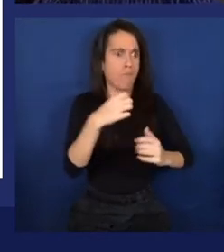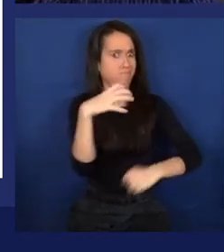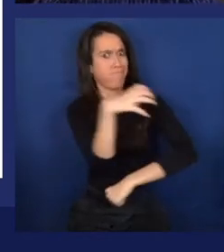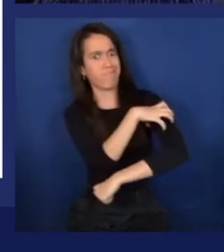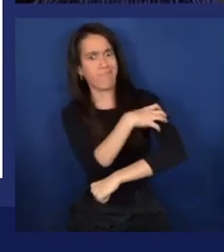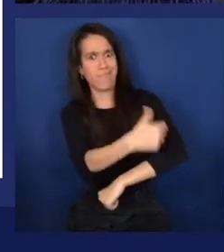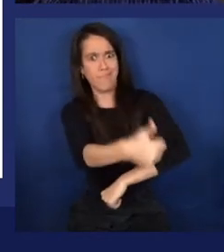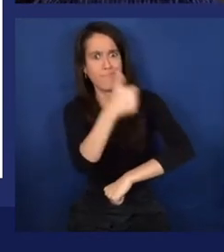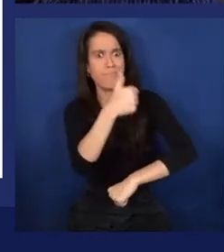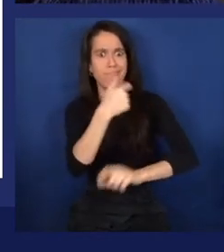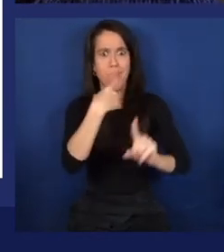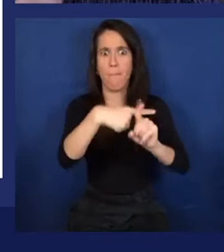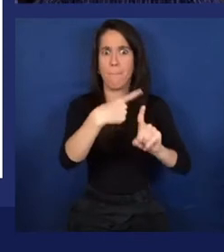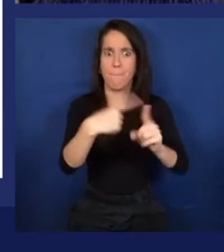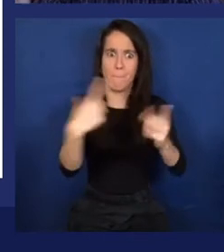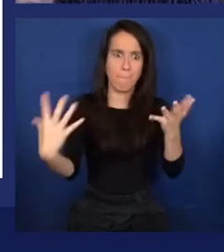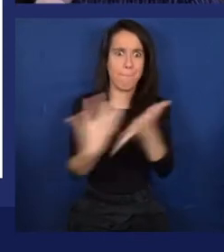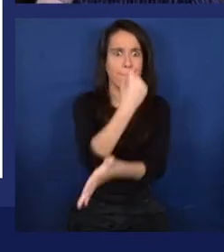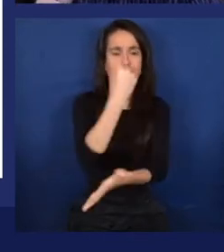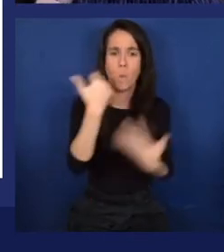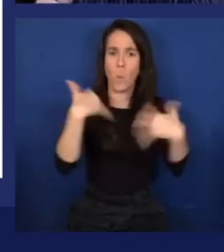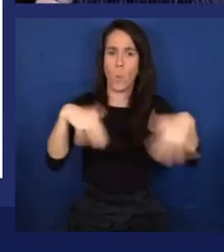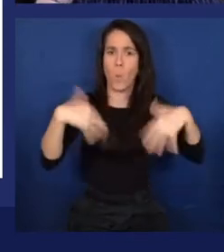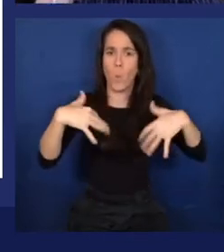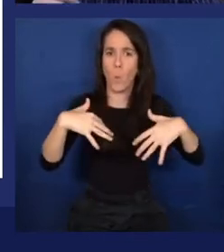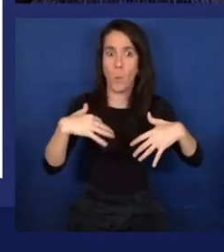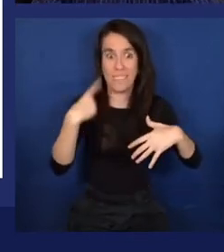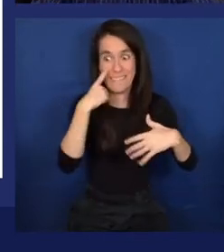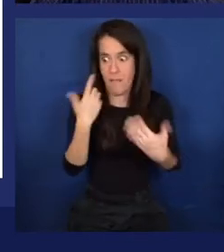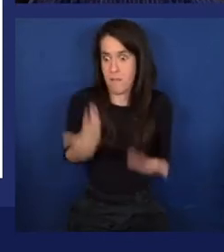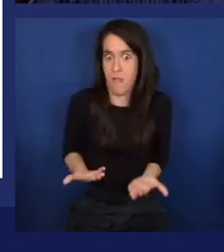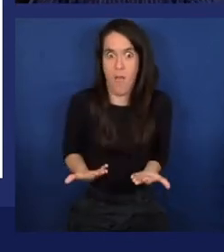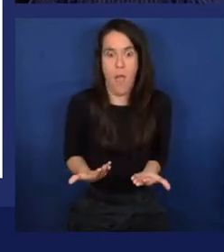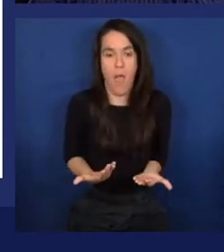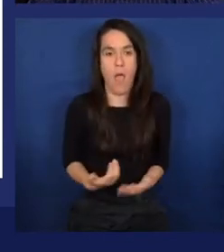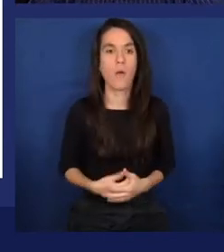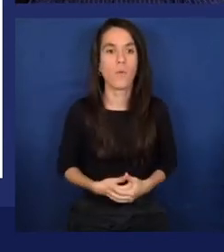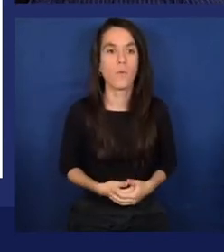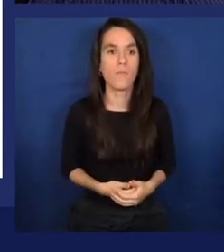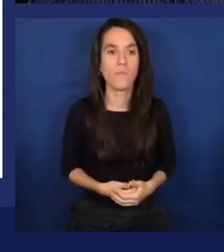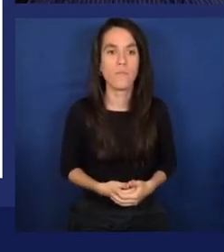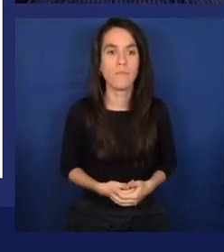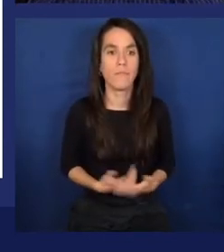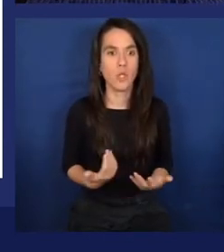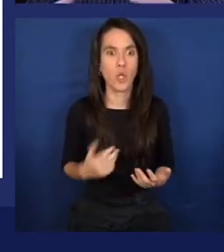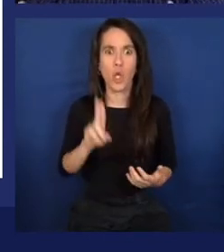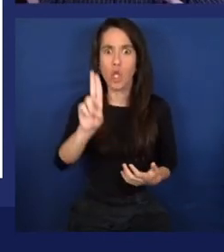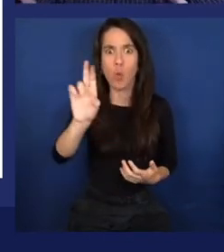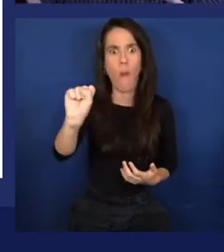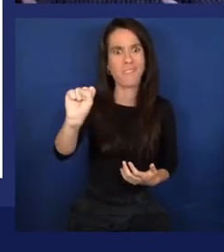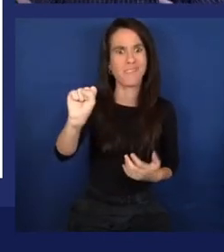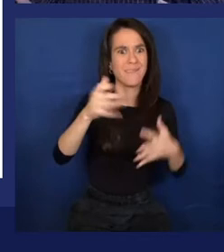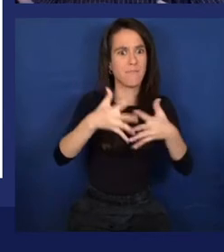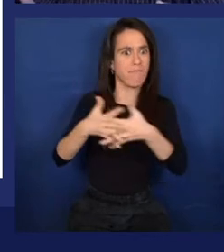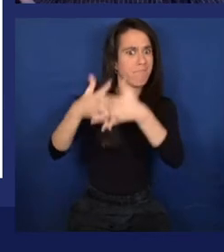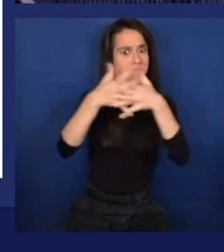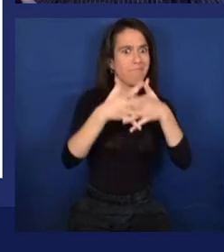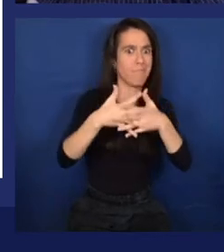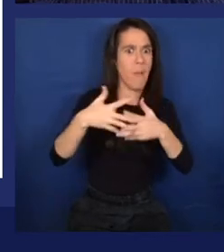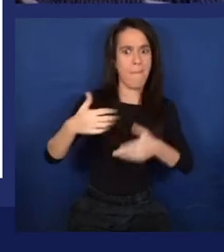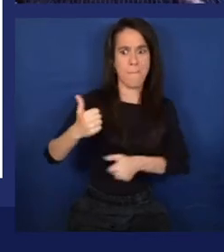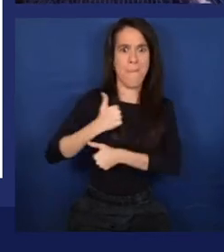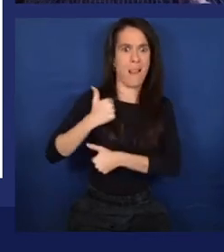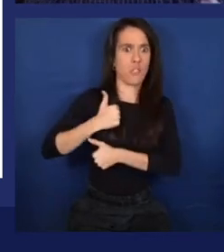benefited the folks that were using them and continue to this day. The logistical engine of the U.S. military is a profound capability